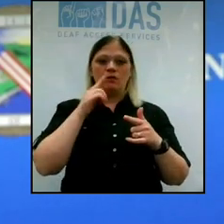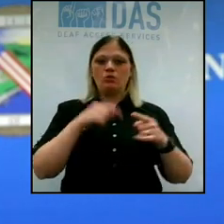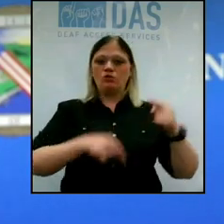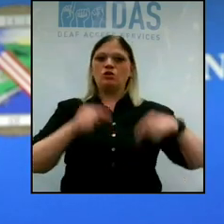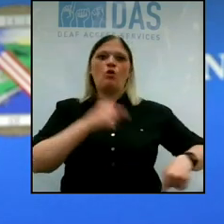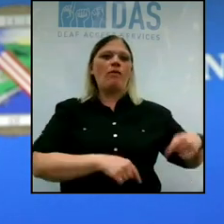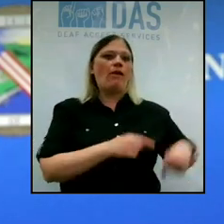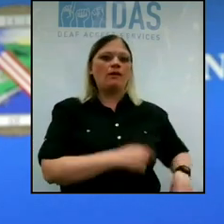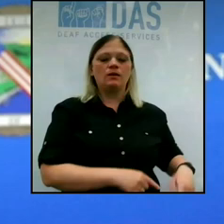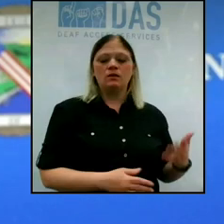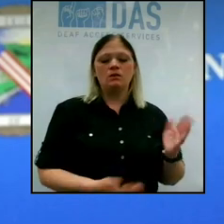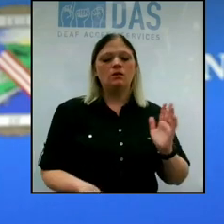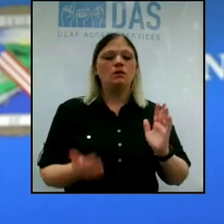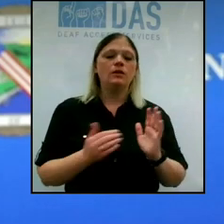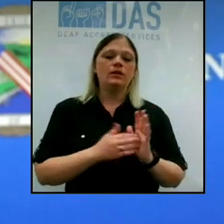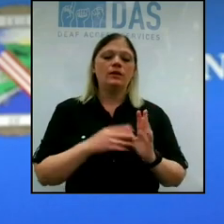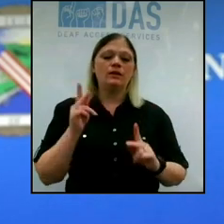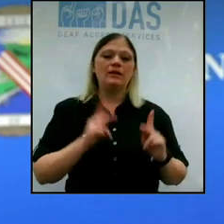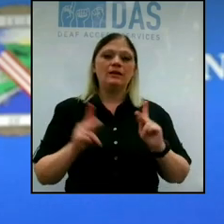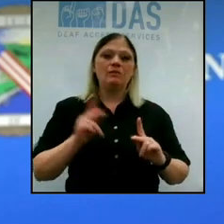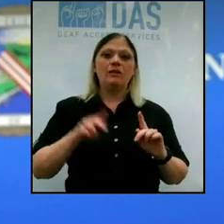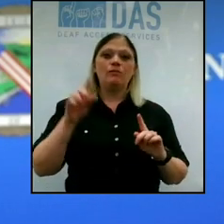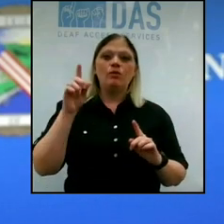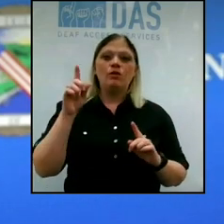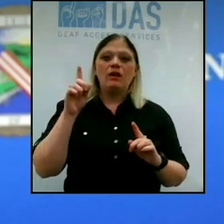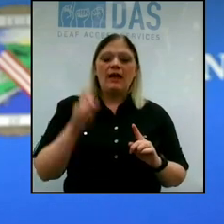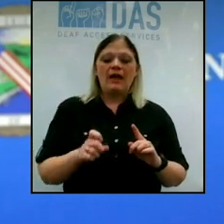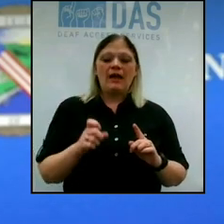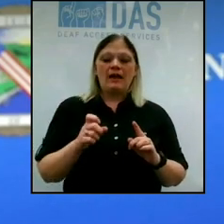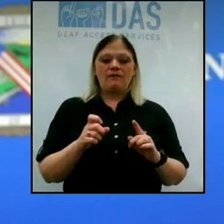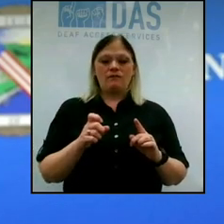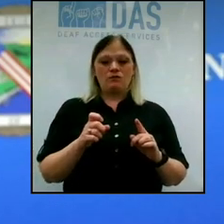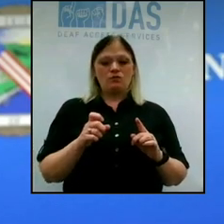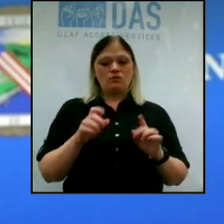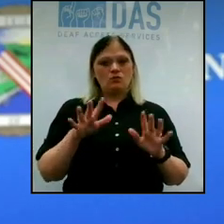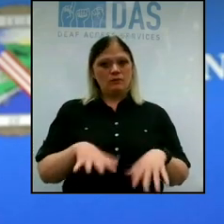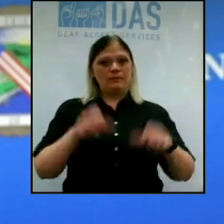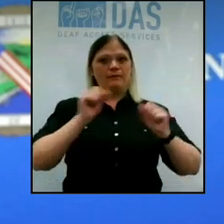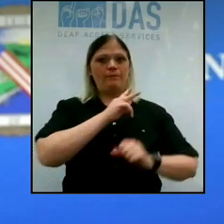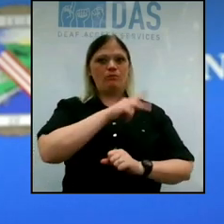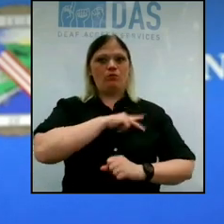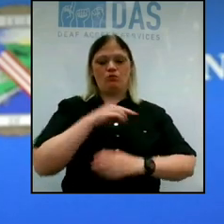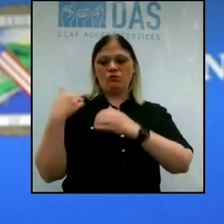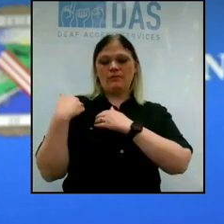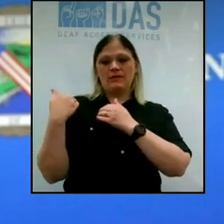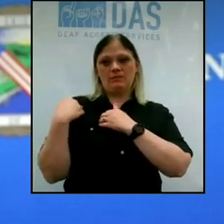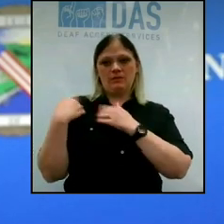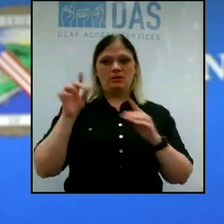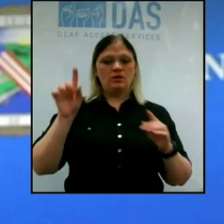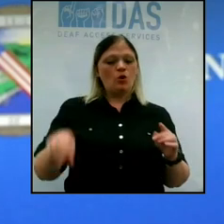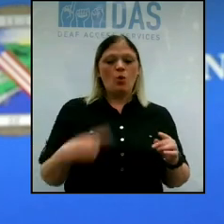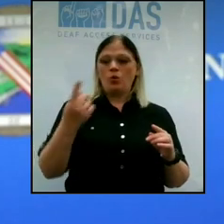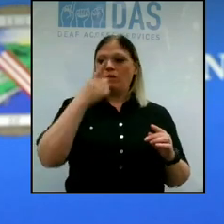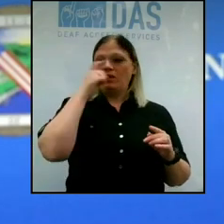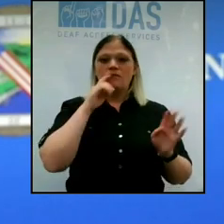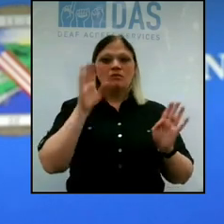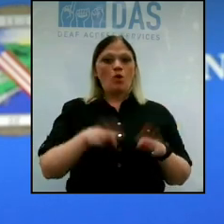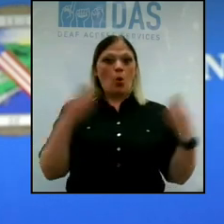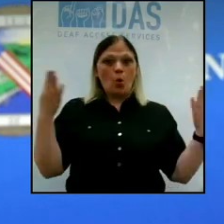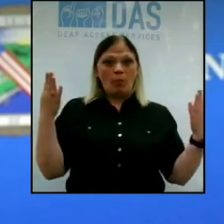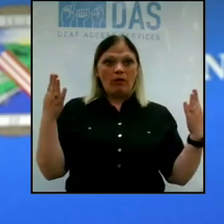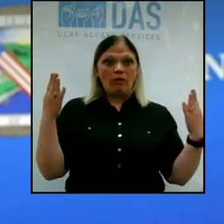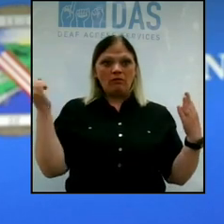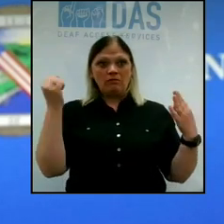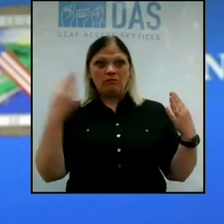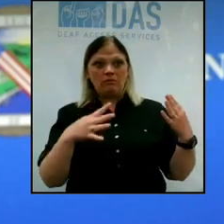we were. So again, you know, people have to maintain personal responsibility. So just because the casinos are open doesn't